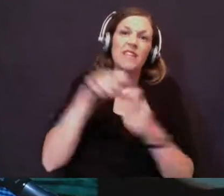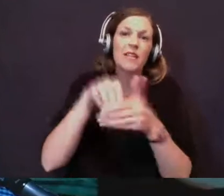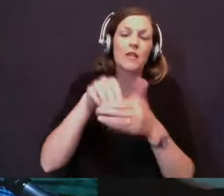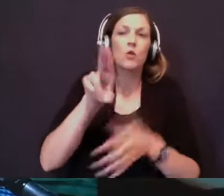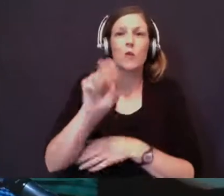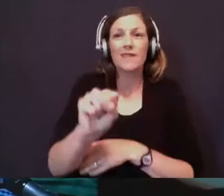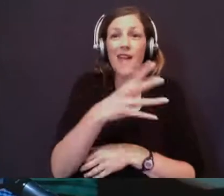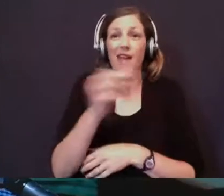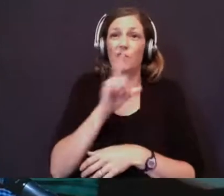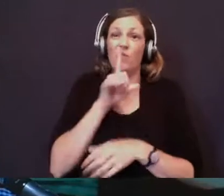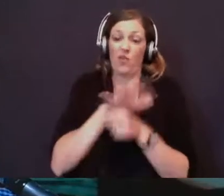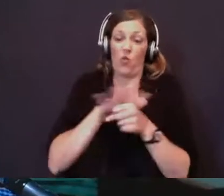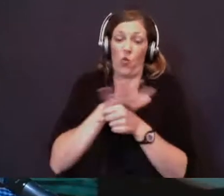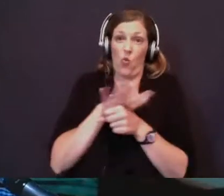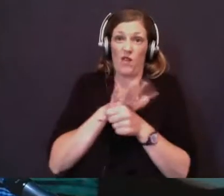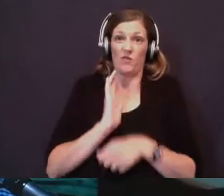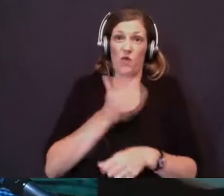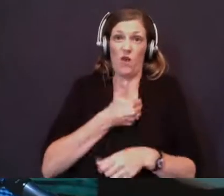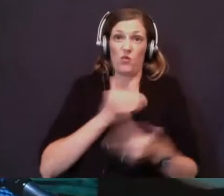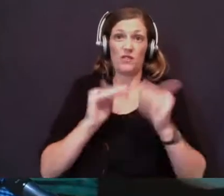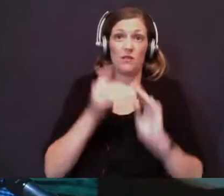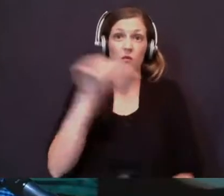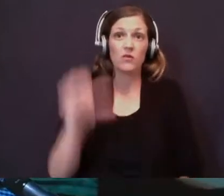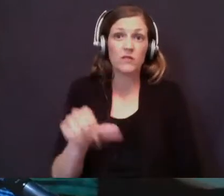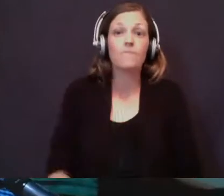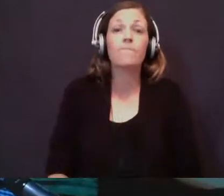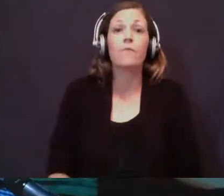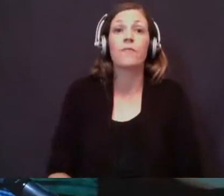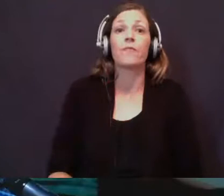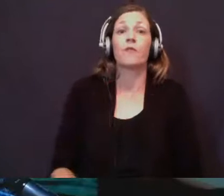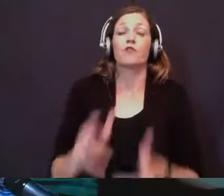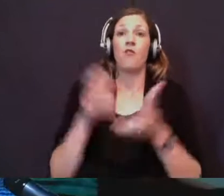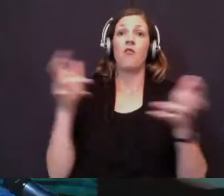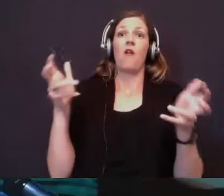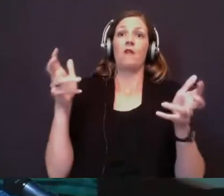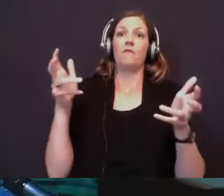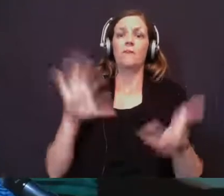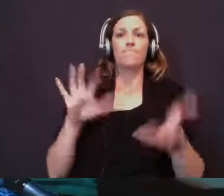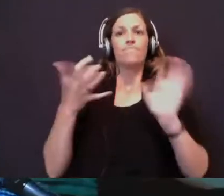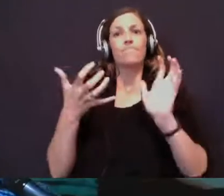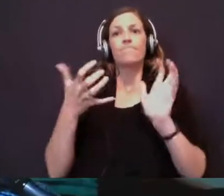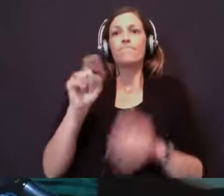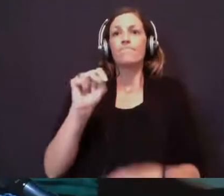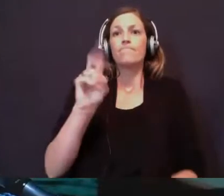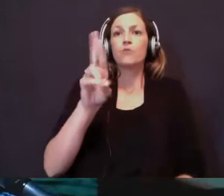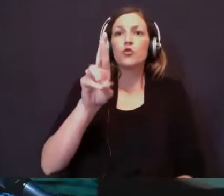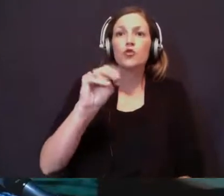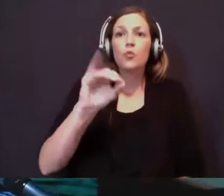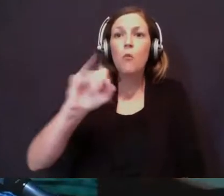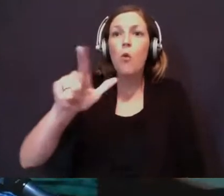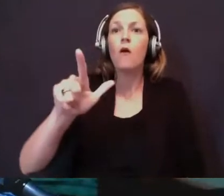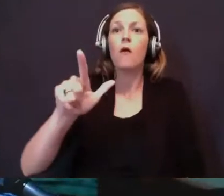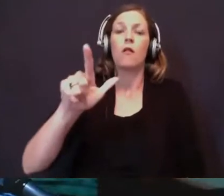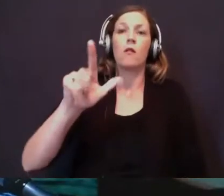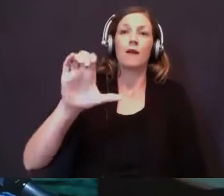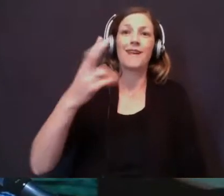even real local to our city, Austin. There is a lot of unrest and turmoil and chaos all over the